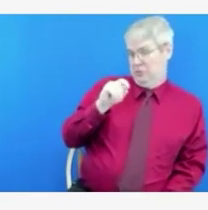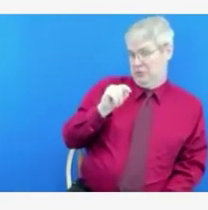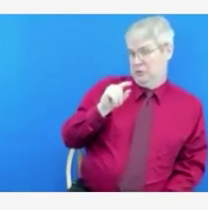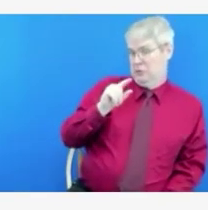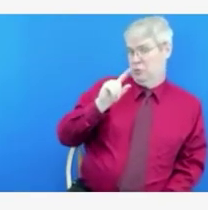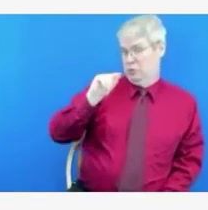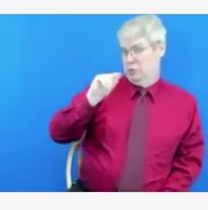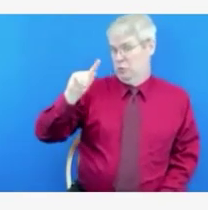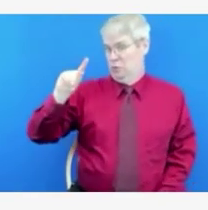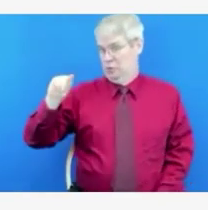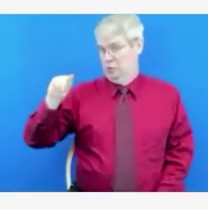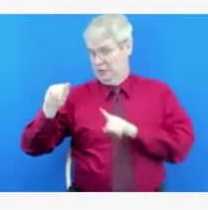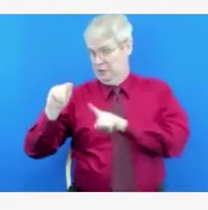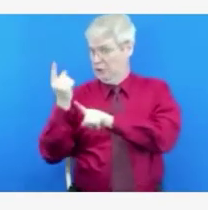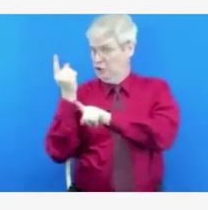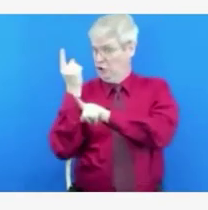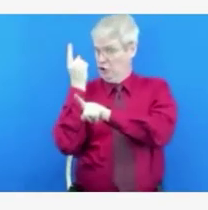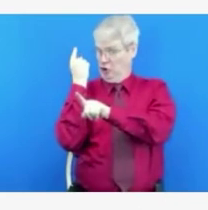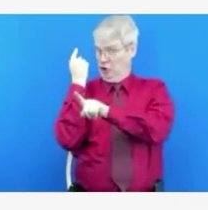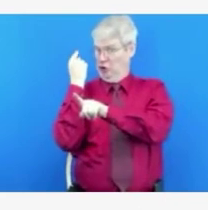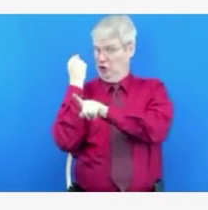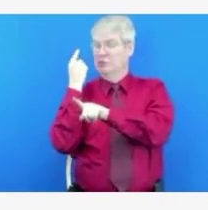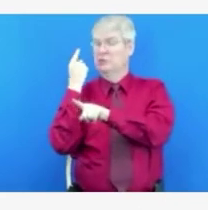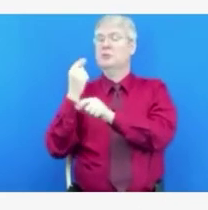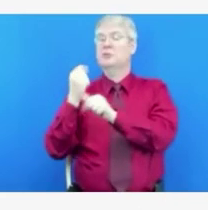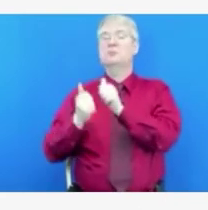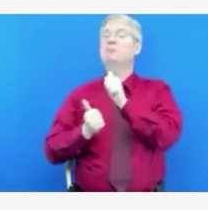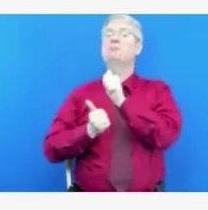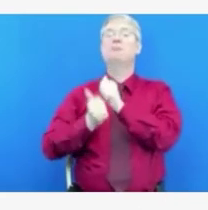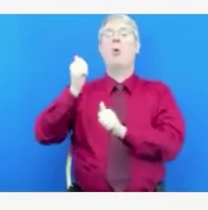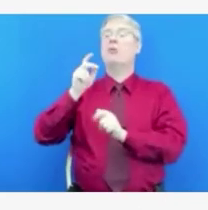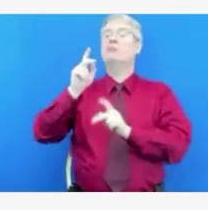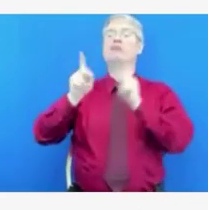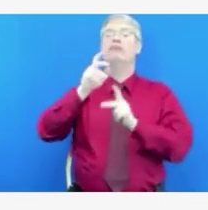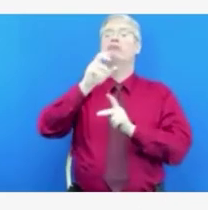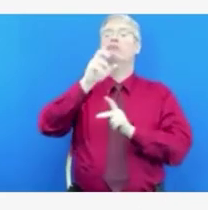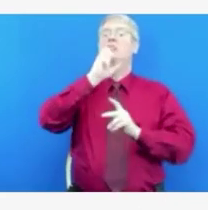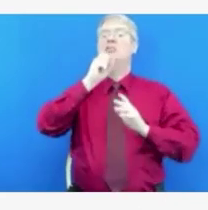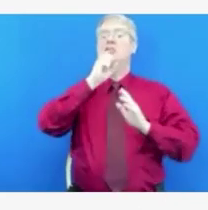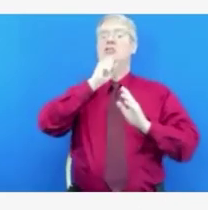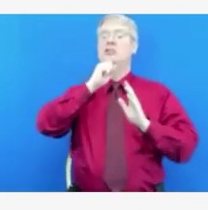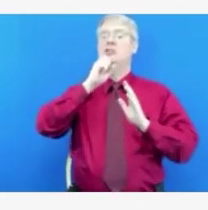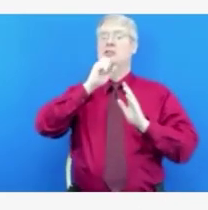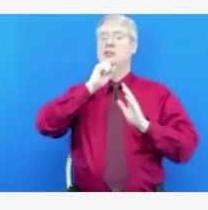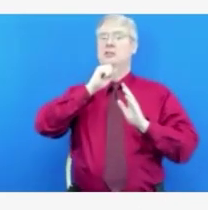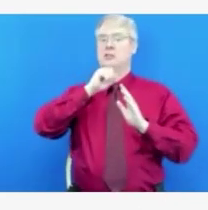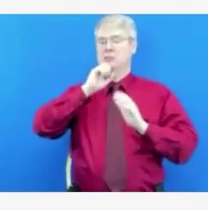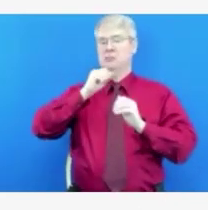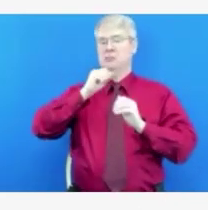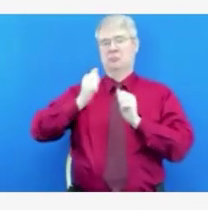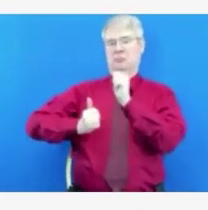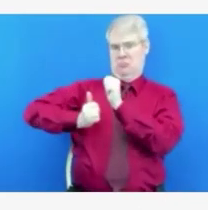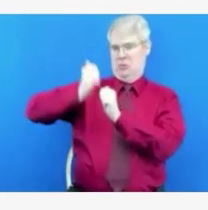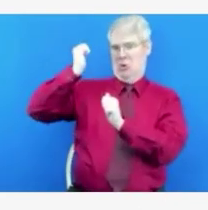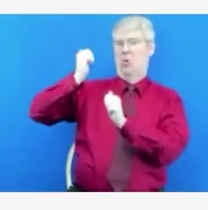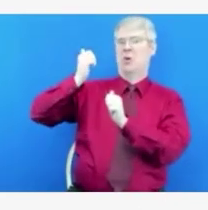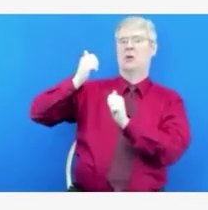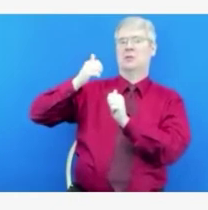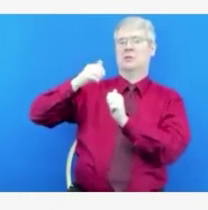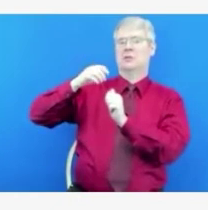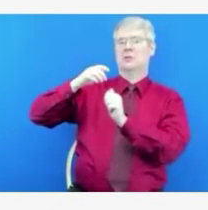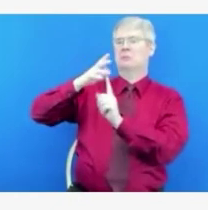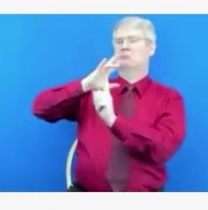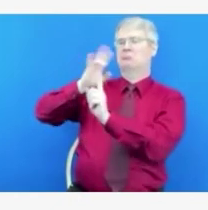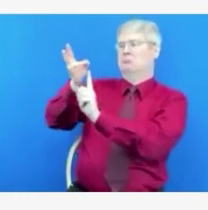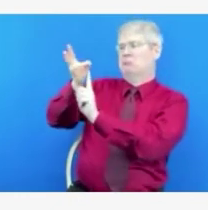we were seeing over half of the deaths were in people over, you know, 79, 80, and